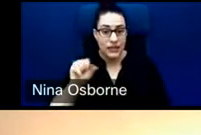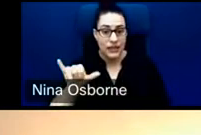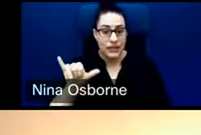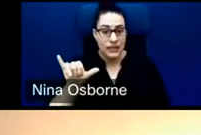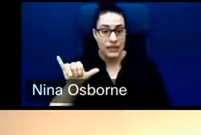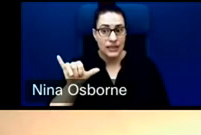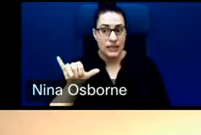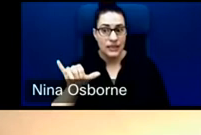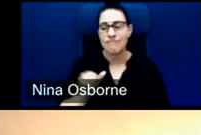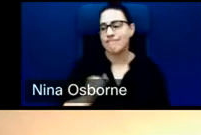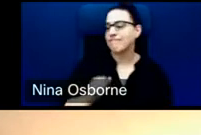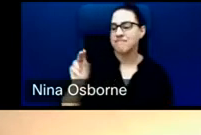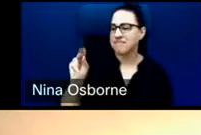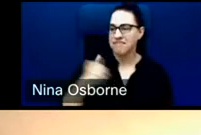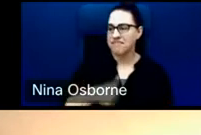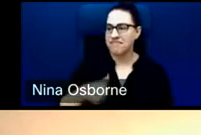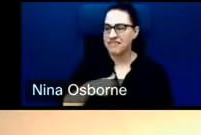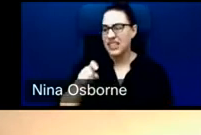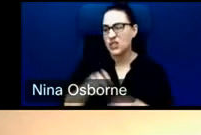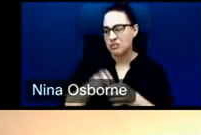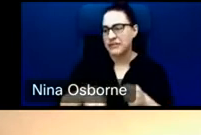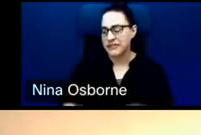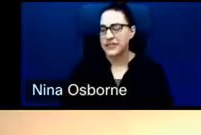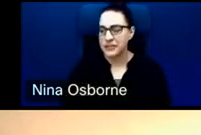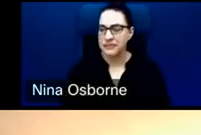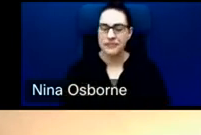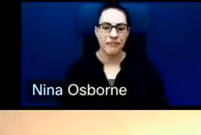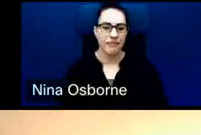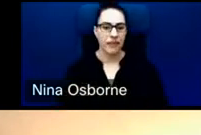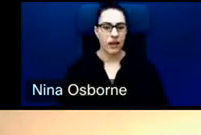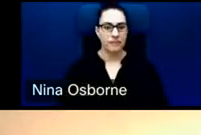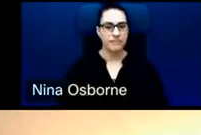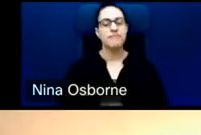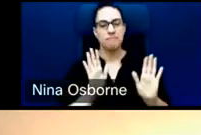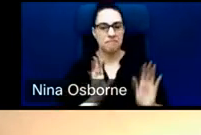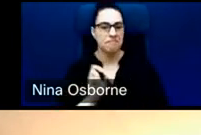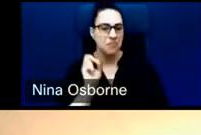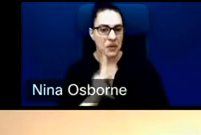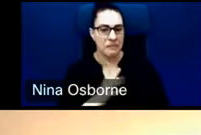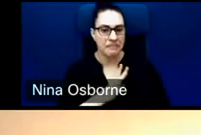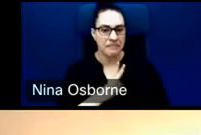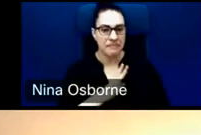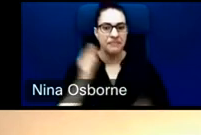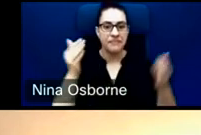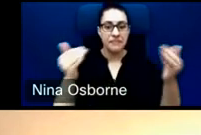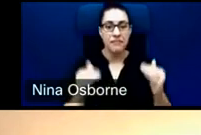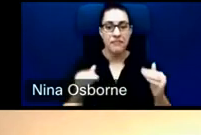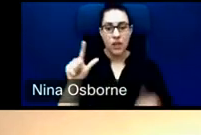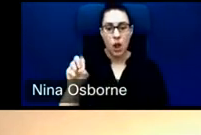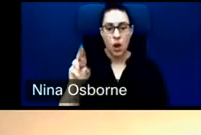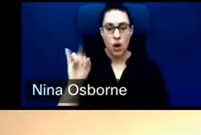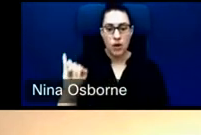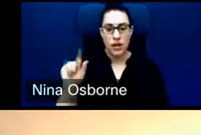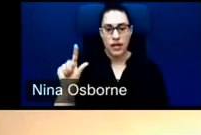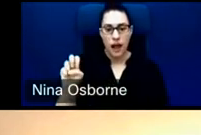Lindsay? No, she had to go. Okay. So that being the case, let's move on to Lori Leonard. So Lori